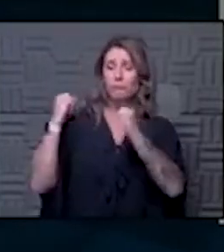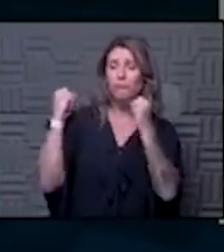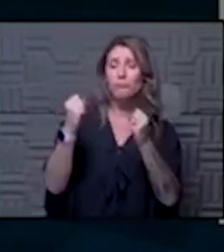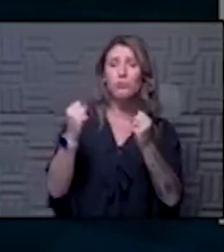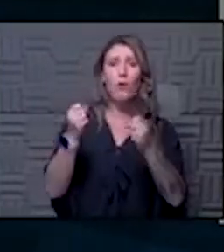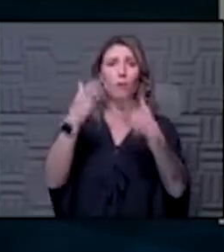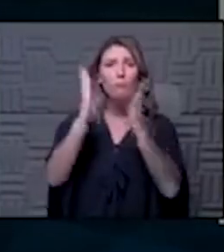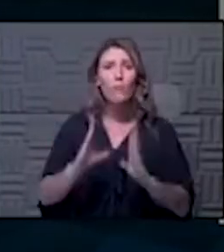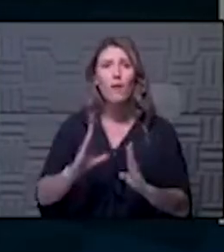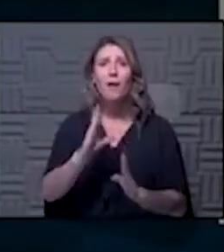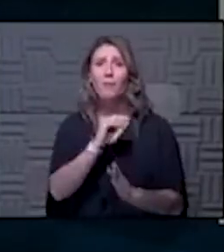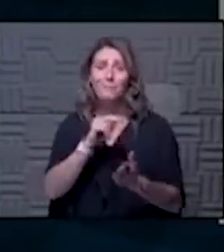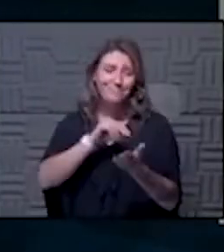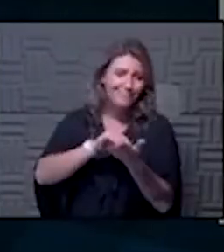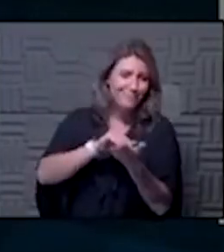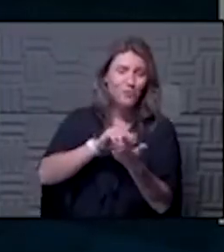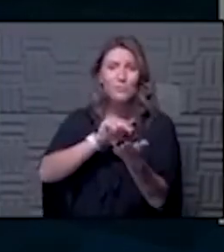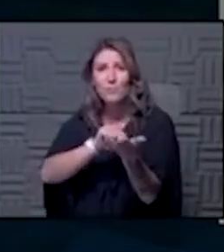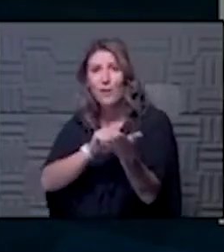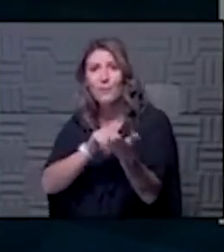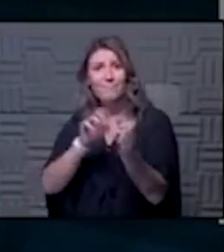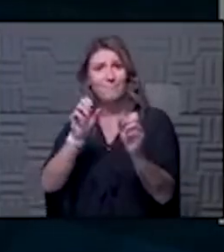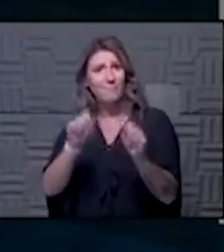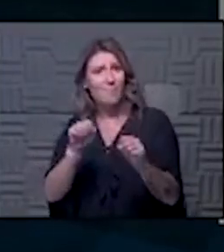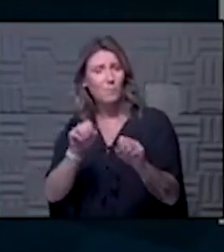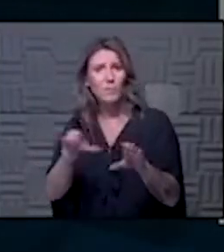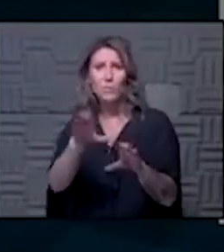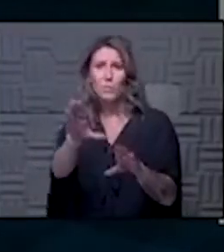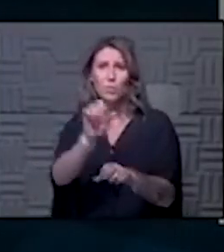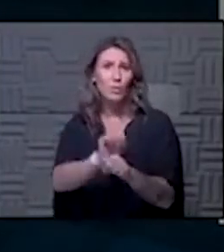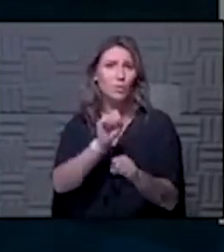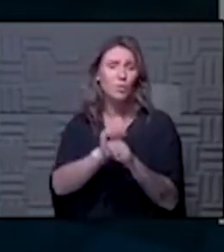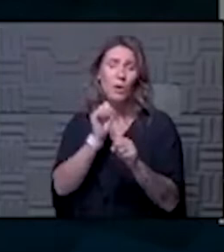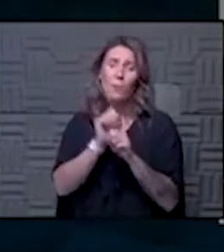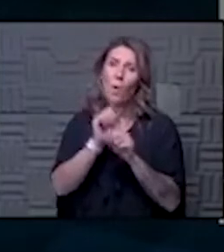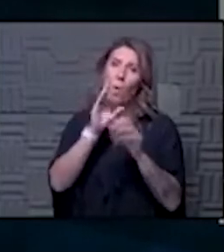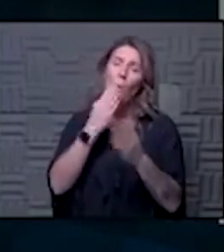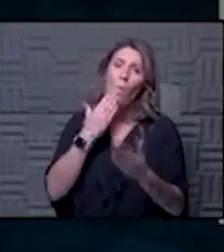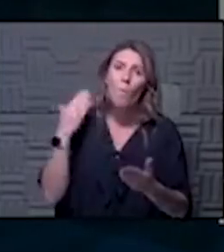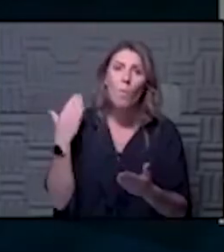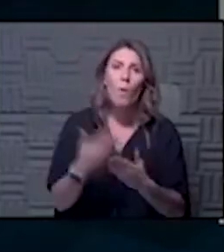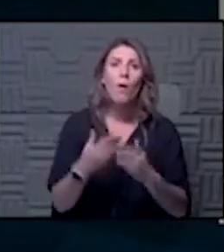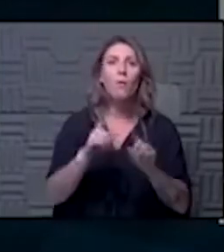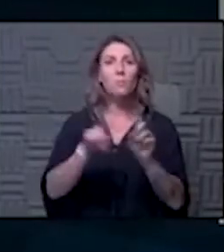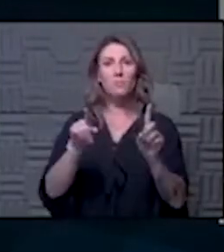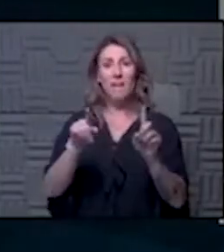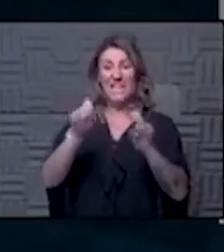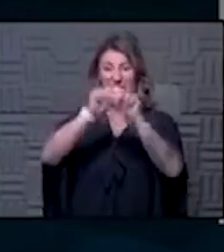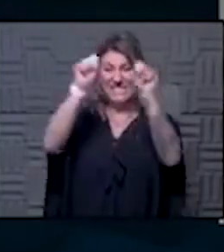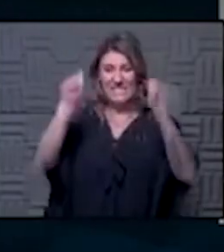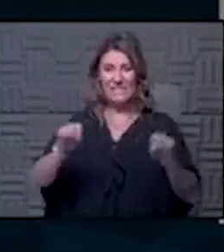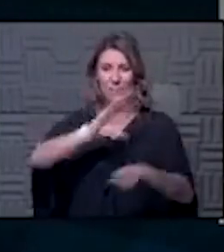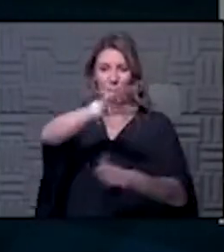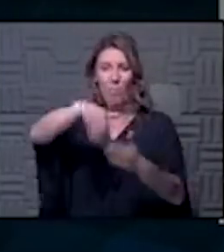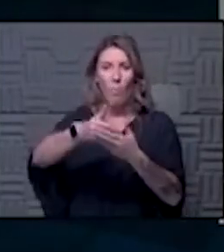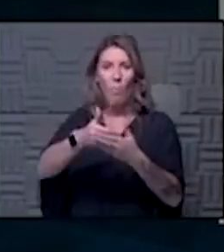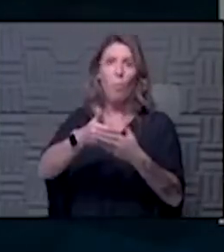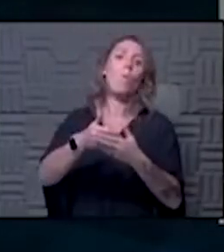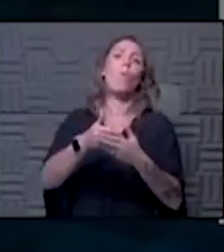and physicians and they're able to do their jobs remarkably well but we as a system what we try to do